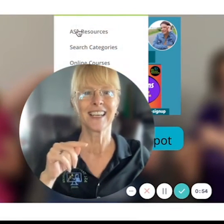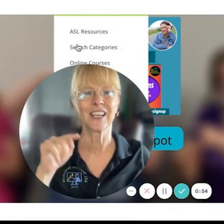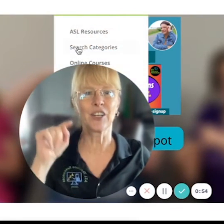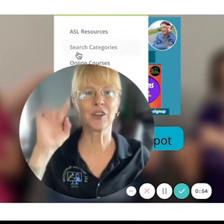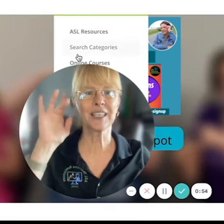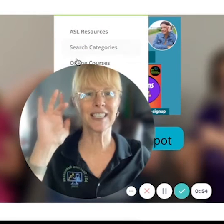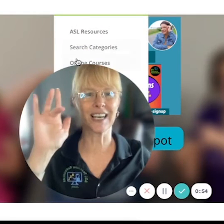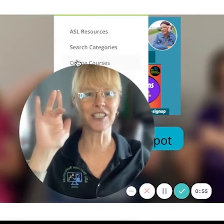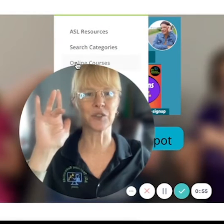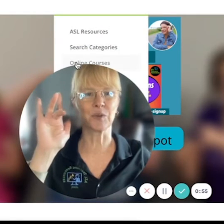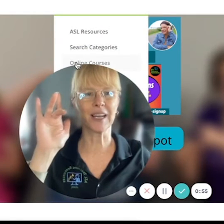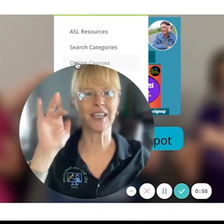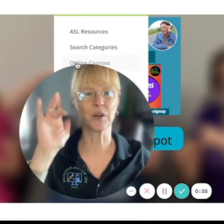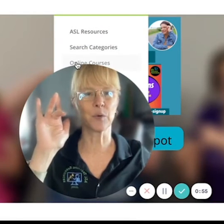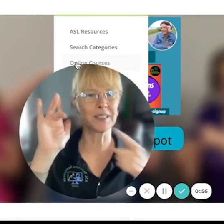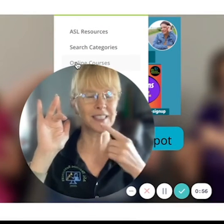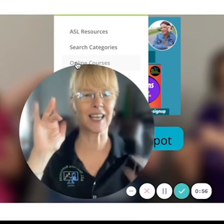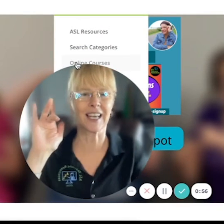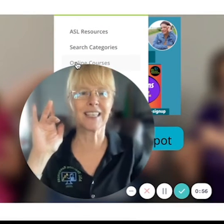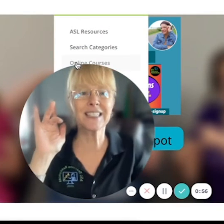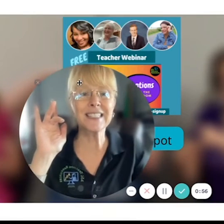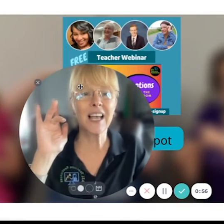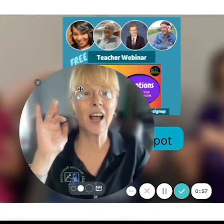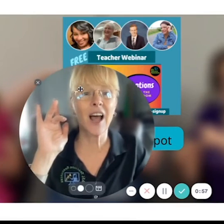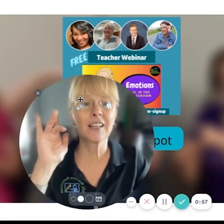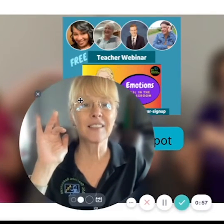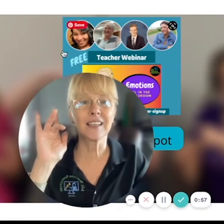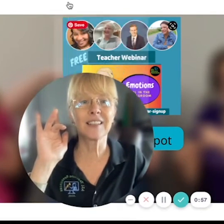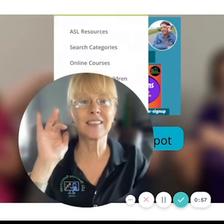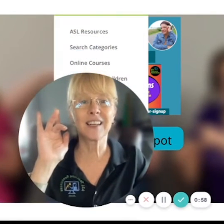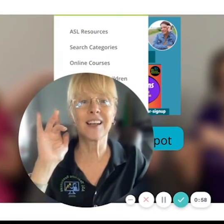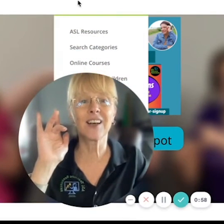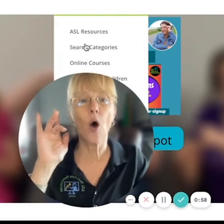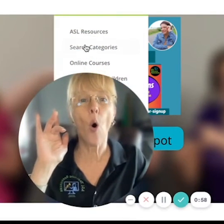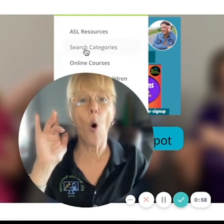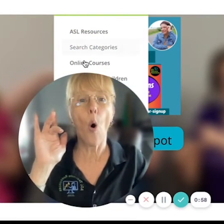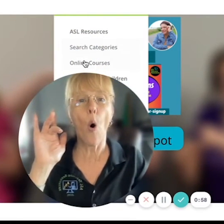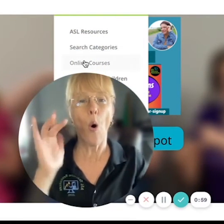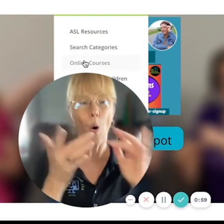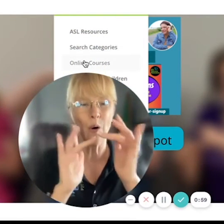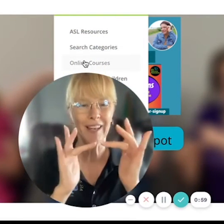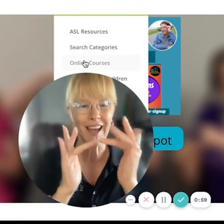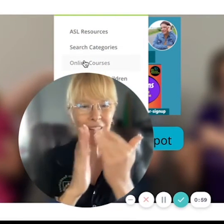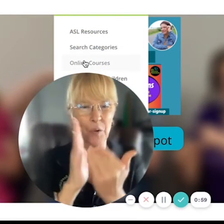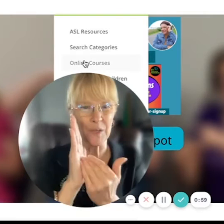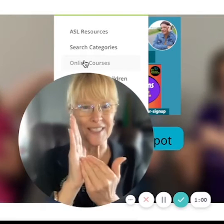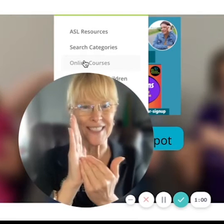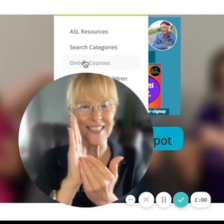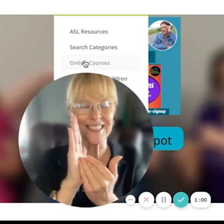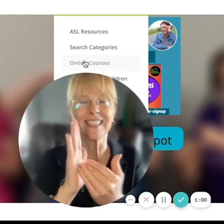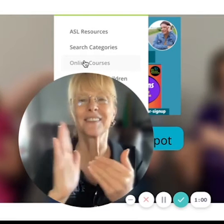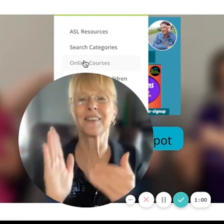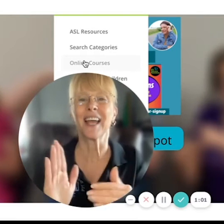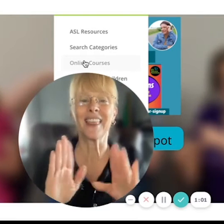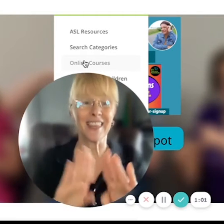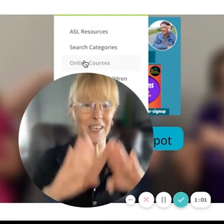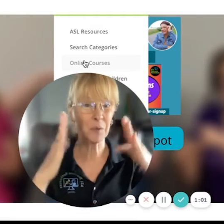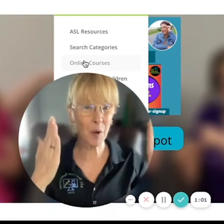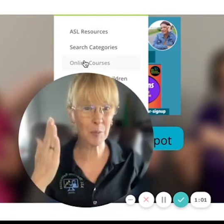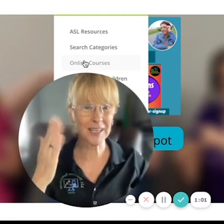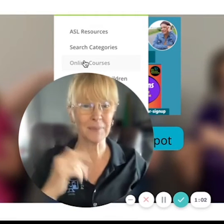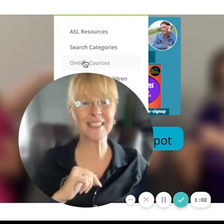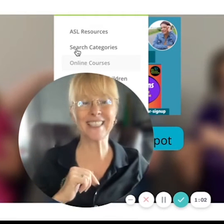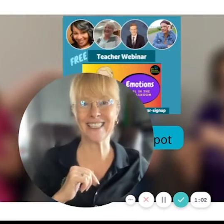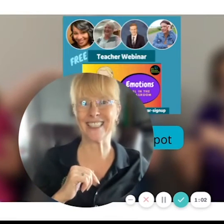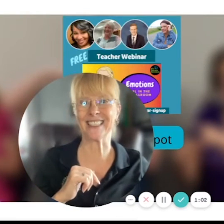and you're going to touch right here where it says online courses and then